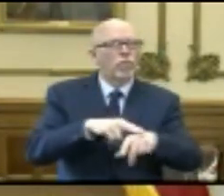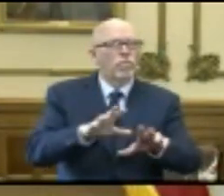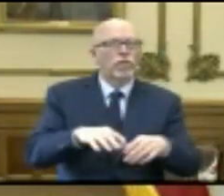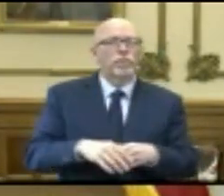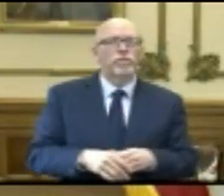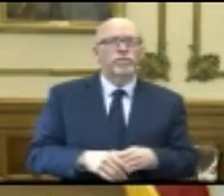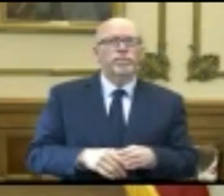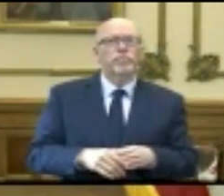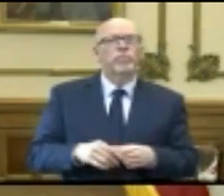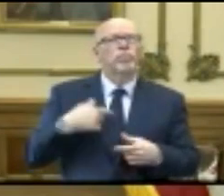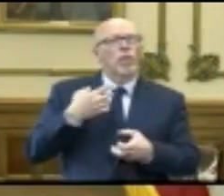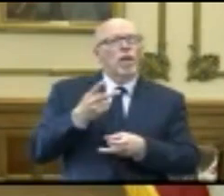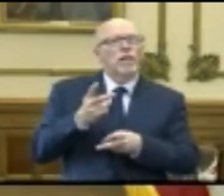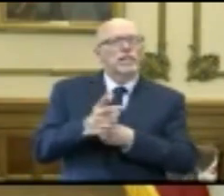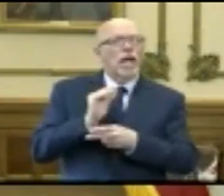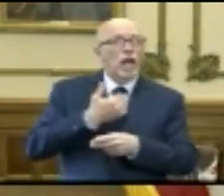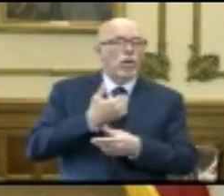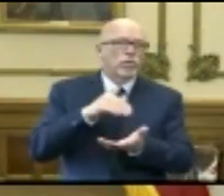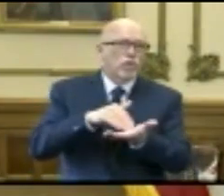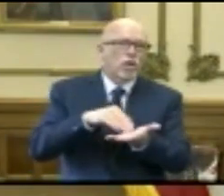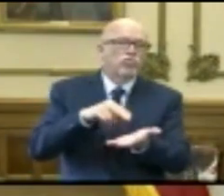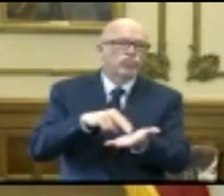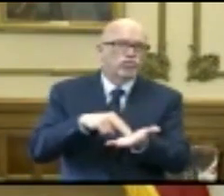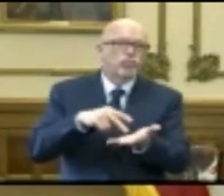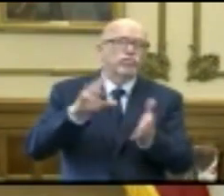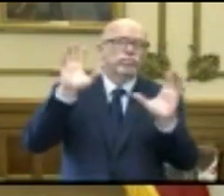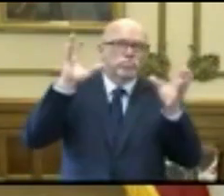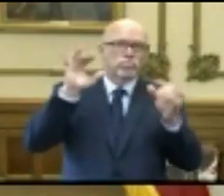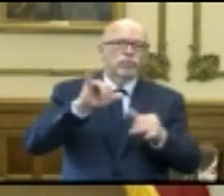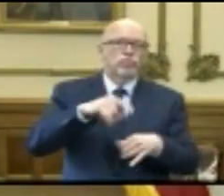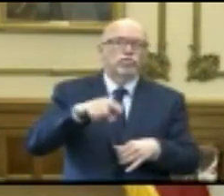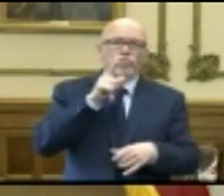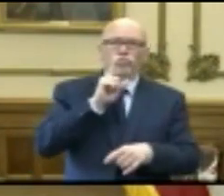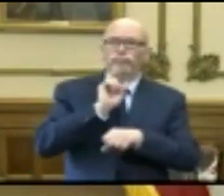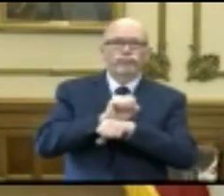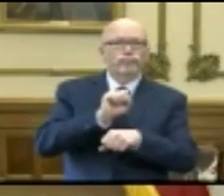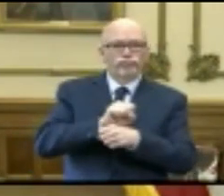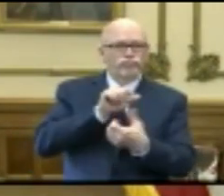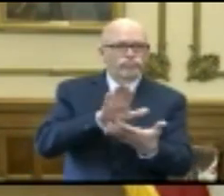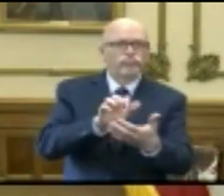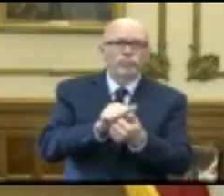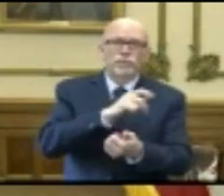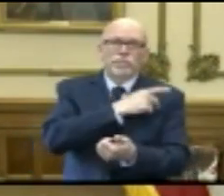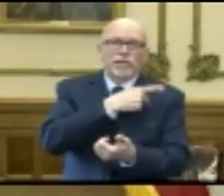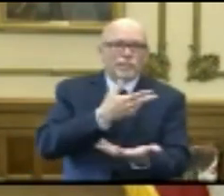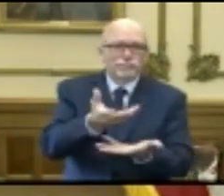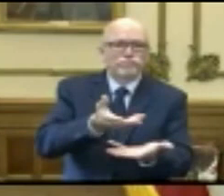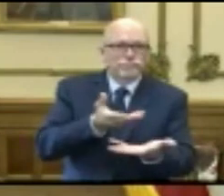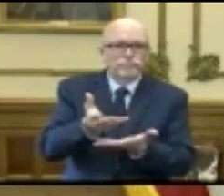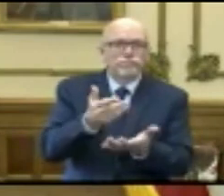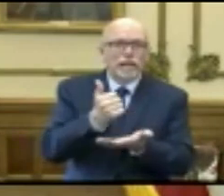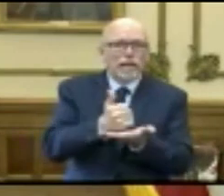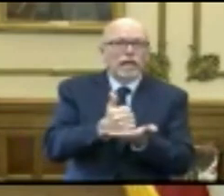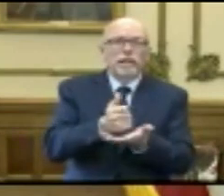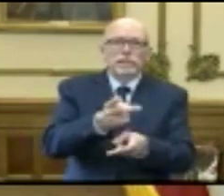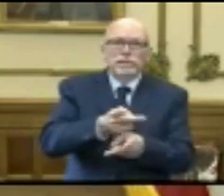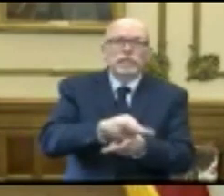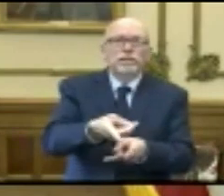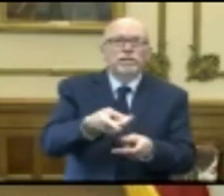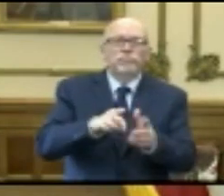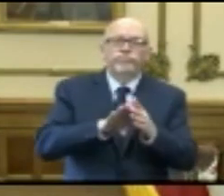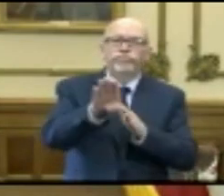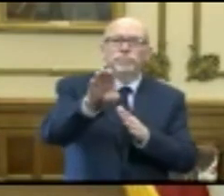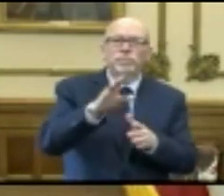we take care of our health care workers as well, those who are on the front lines of this fight and who are going to help us see the end of this fight